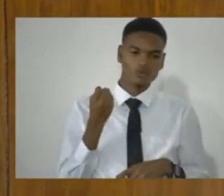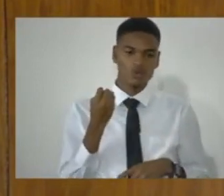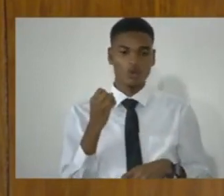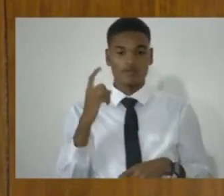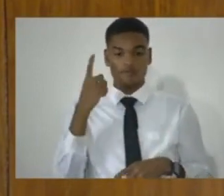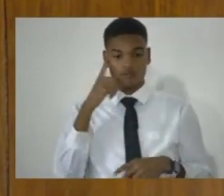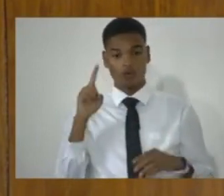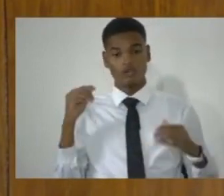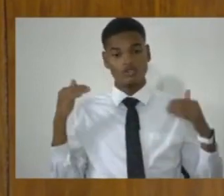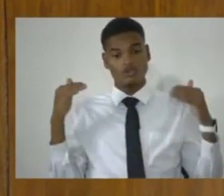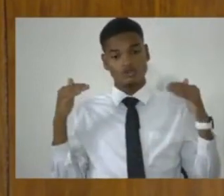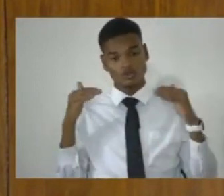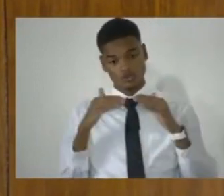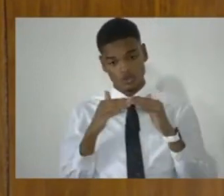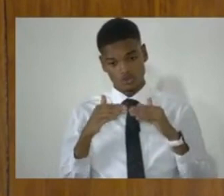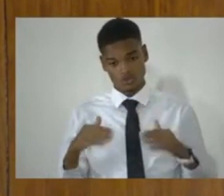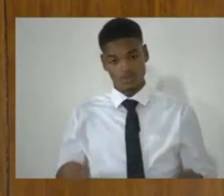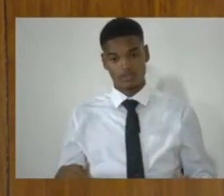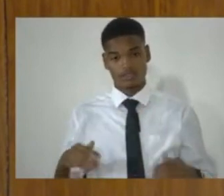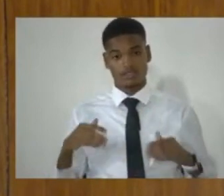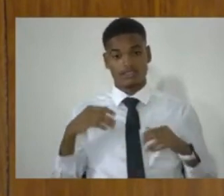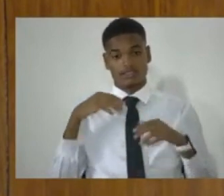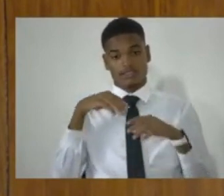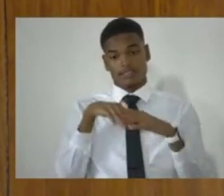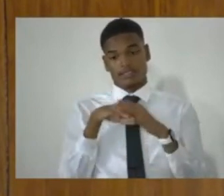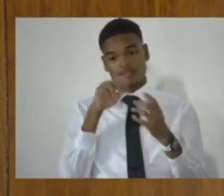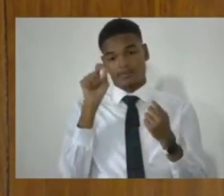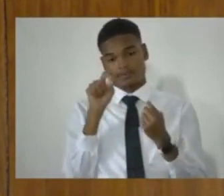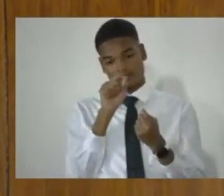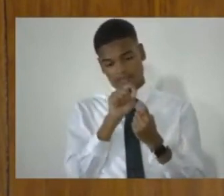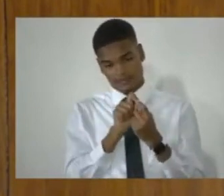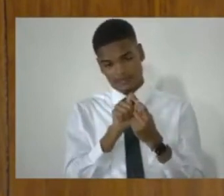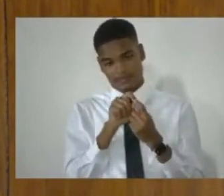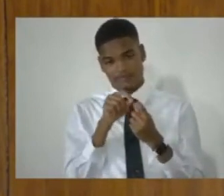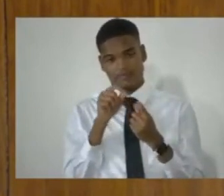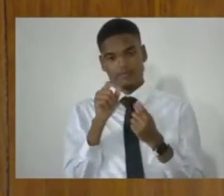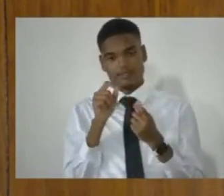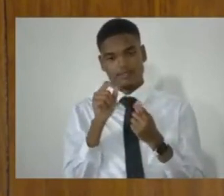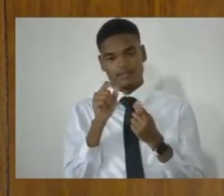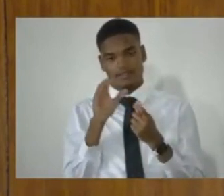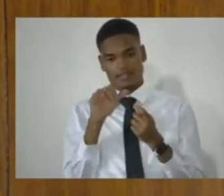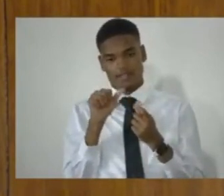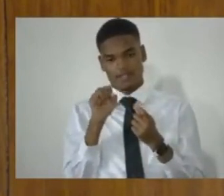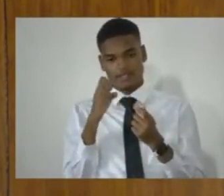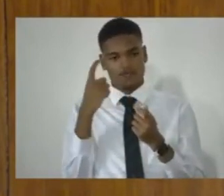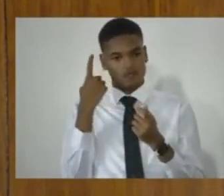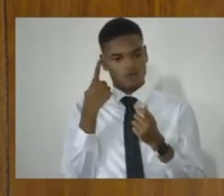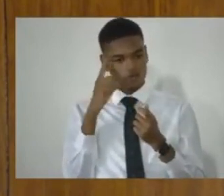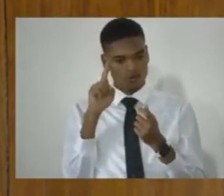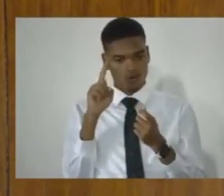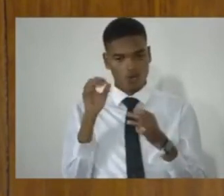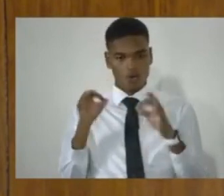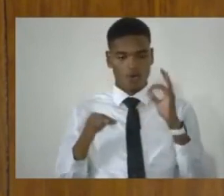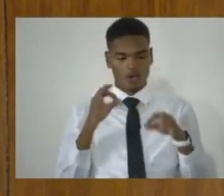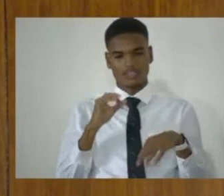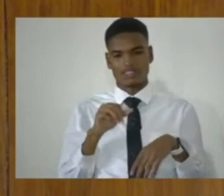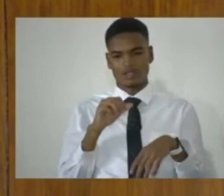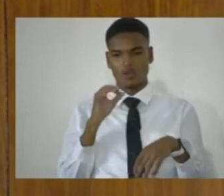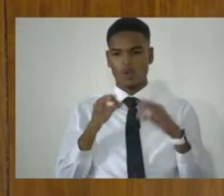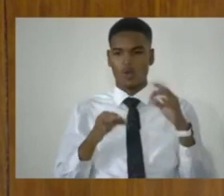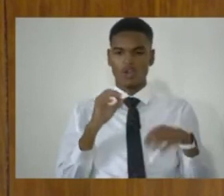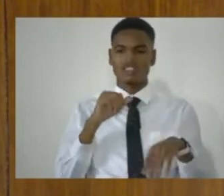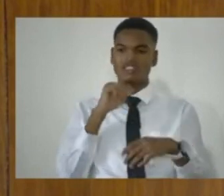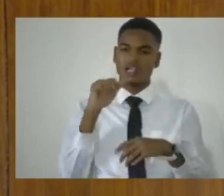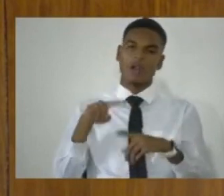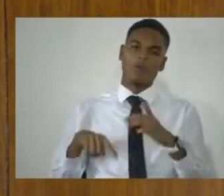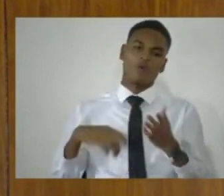in the particular case before the court. Courts are not about doing rough justice. They're